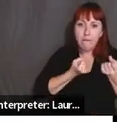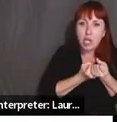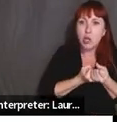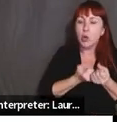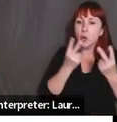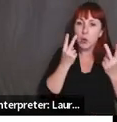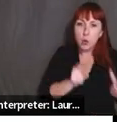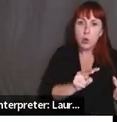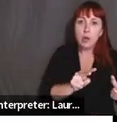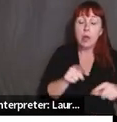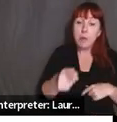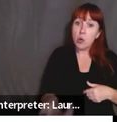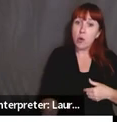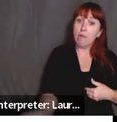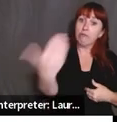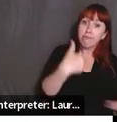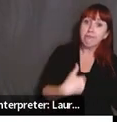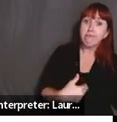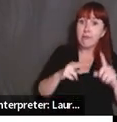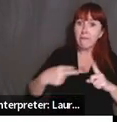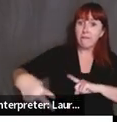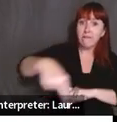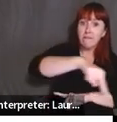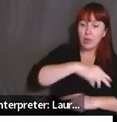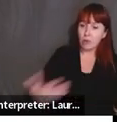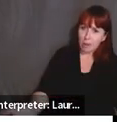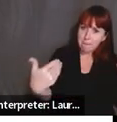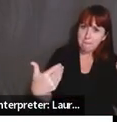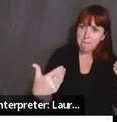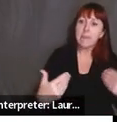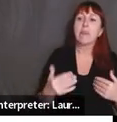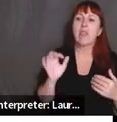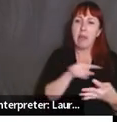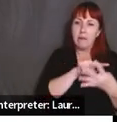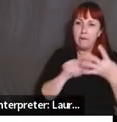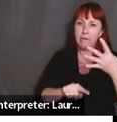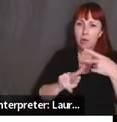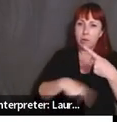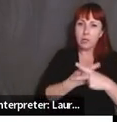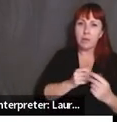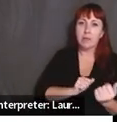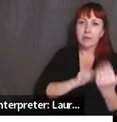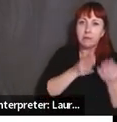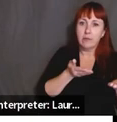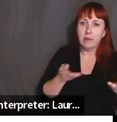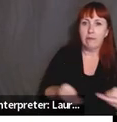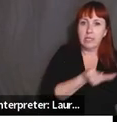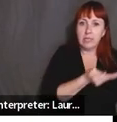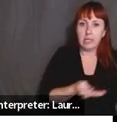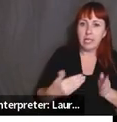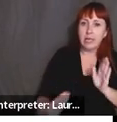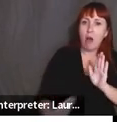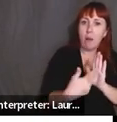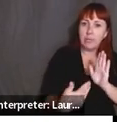you are open to inviting different perspectives. into that space. And so those four different ways of facilitating that opposition can be quite